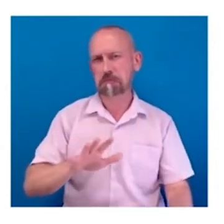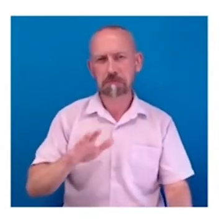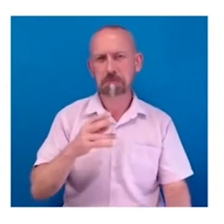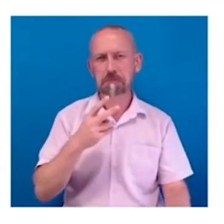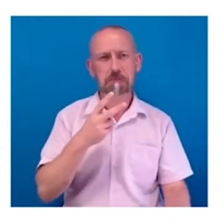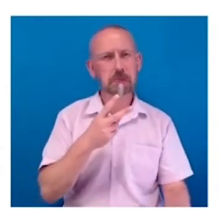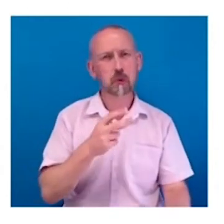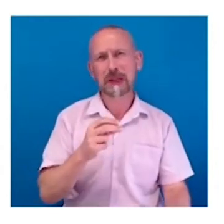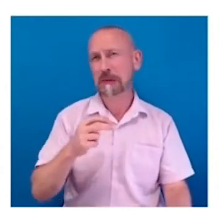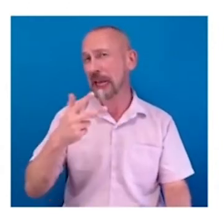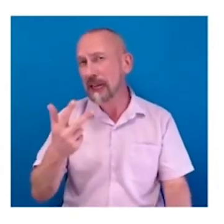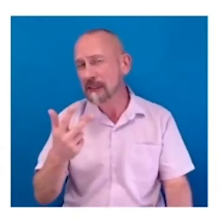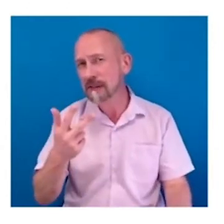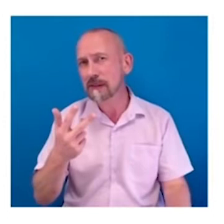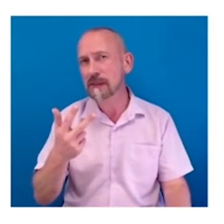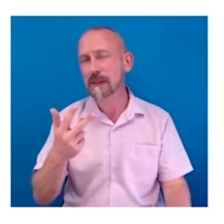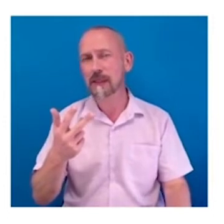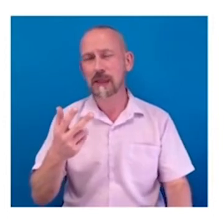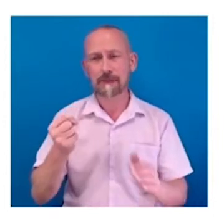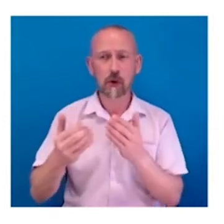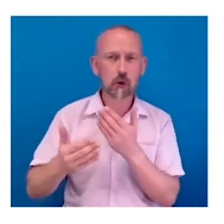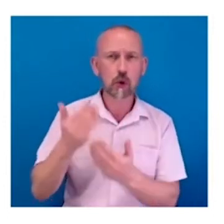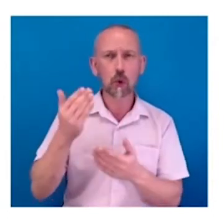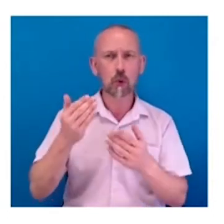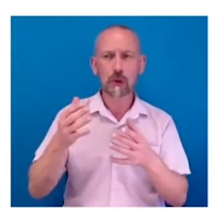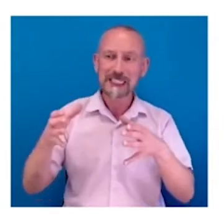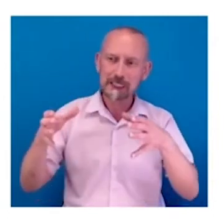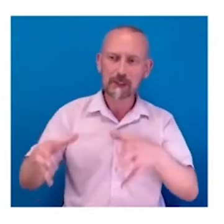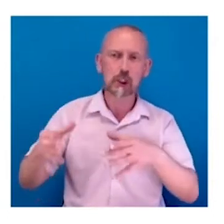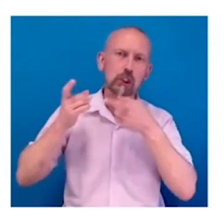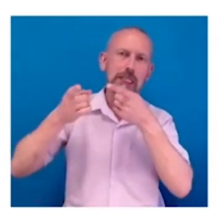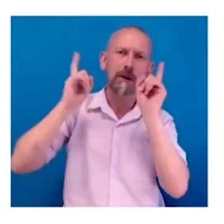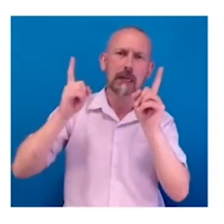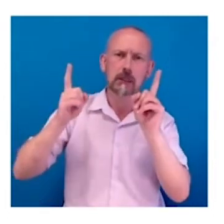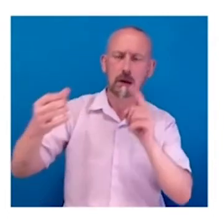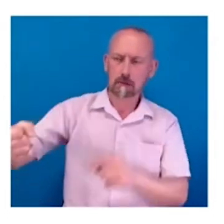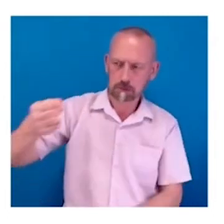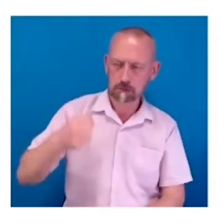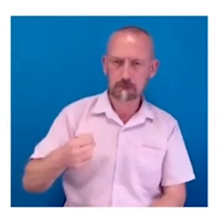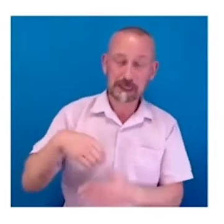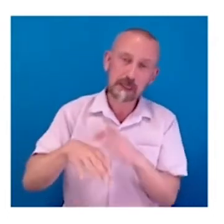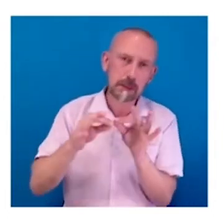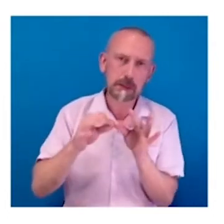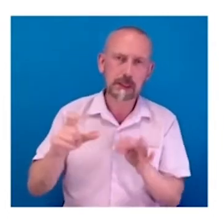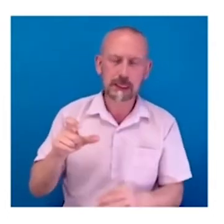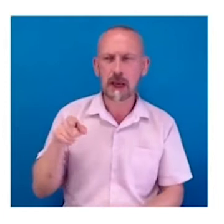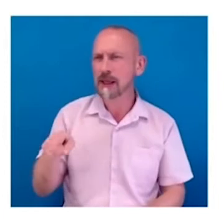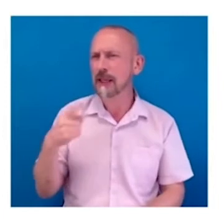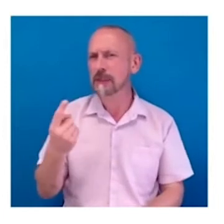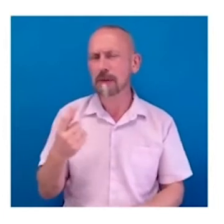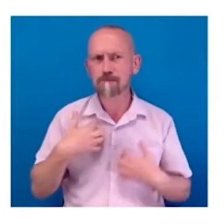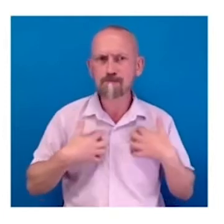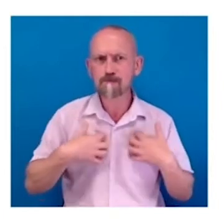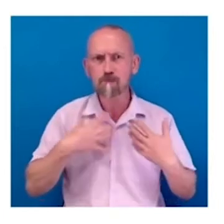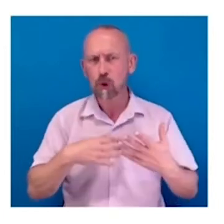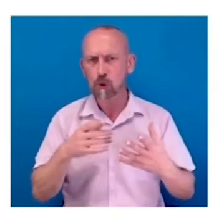director joined us at the BBC. And they wanted to change something and make their mark on .co.uk. And one of the things was, change the